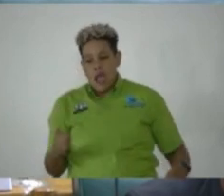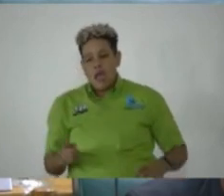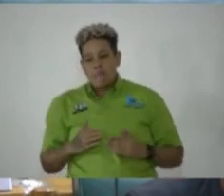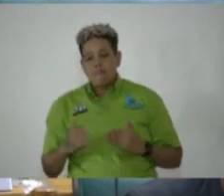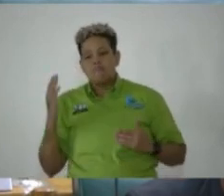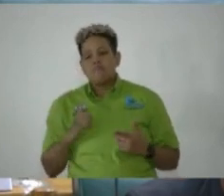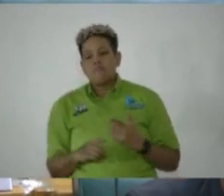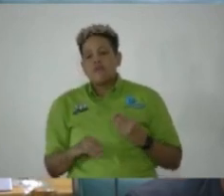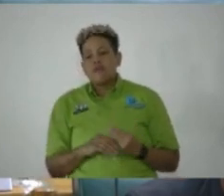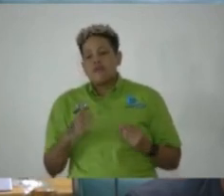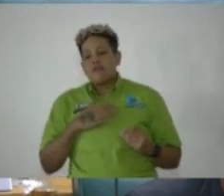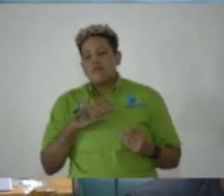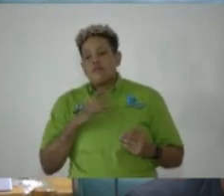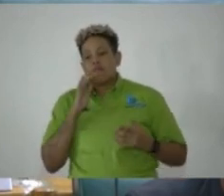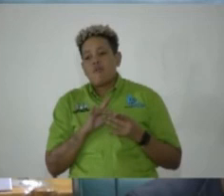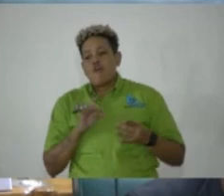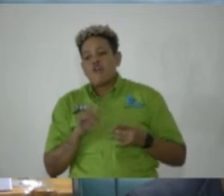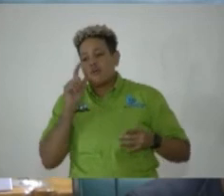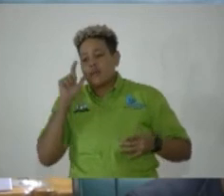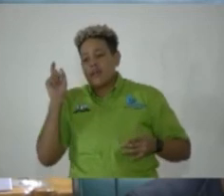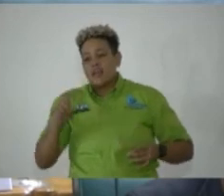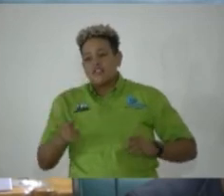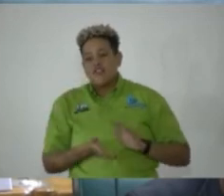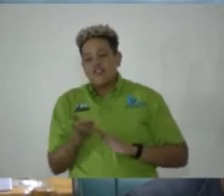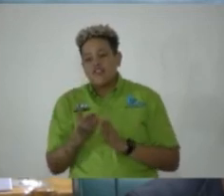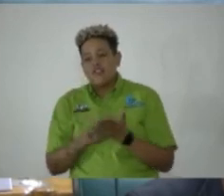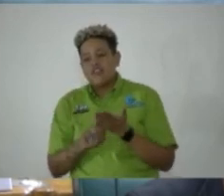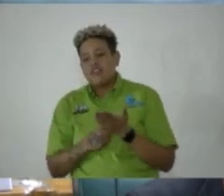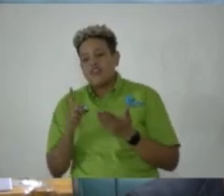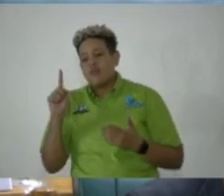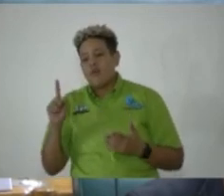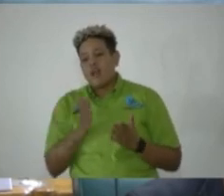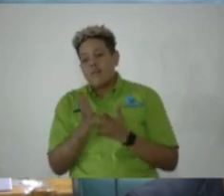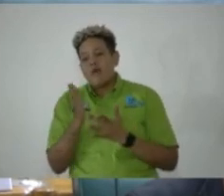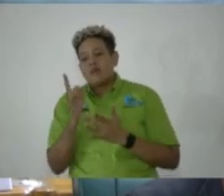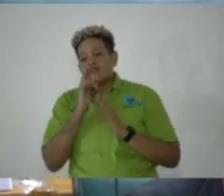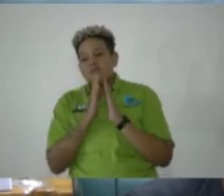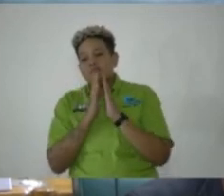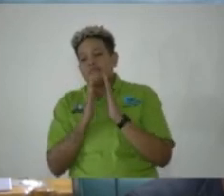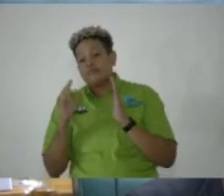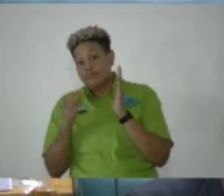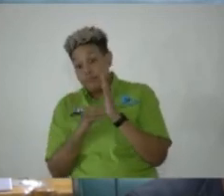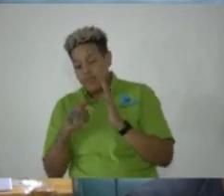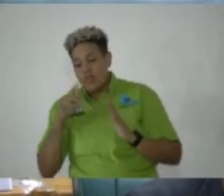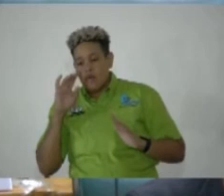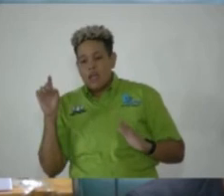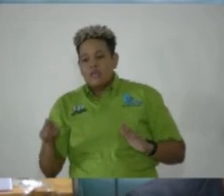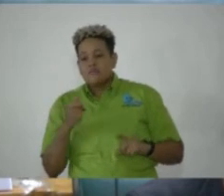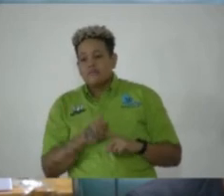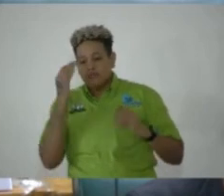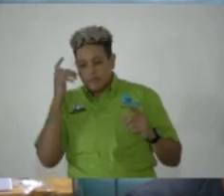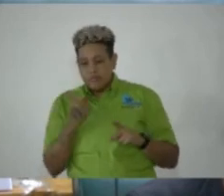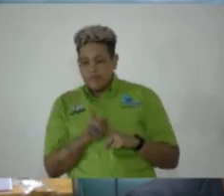and my motion will no longer be necessary. Although there is one aspect of the prayer which I would ask to be considered,